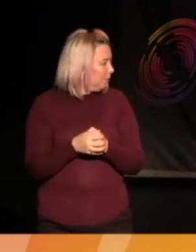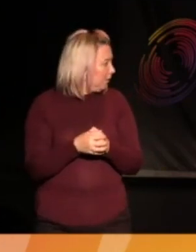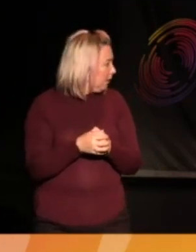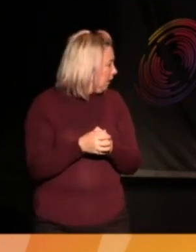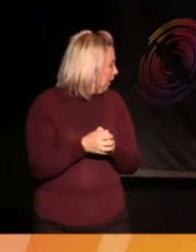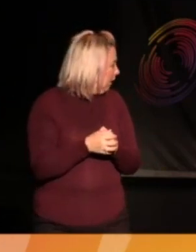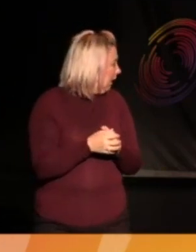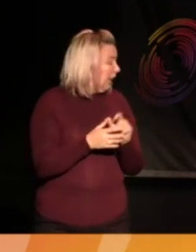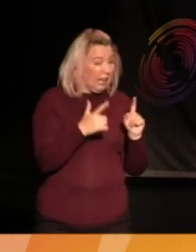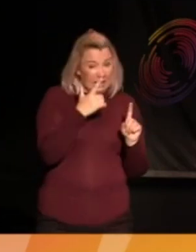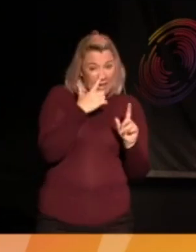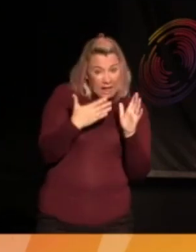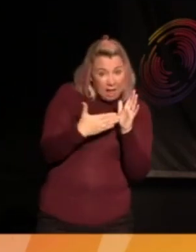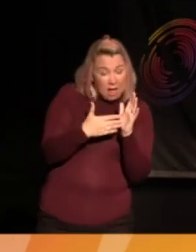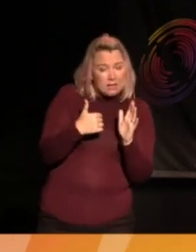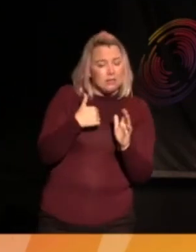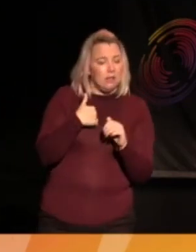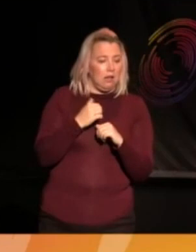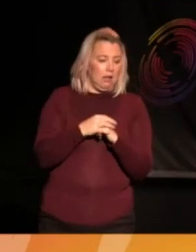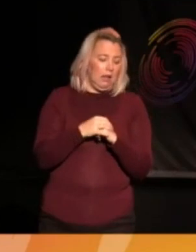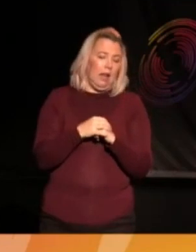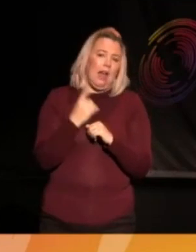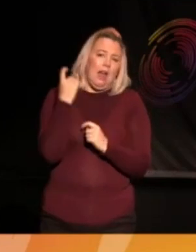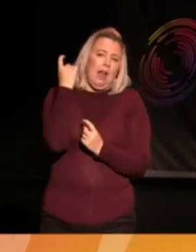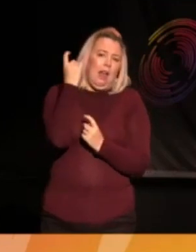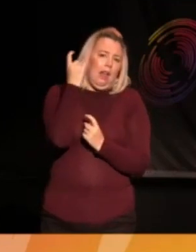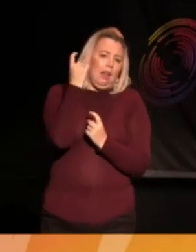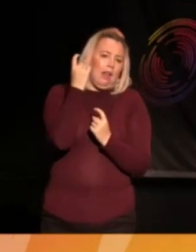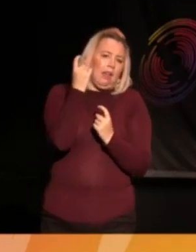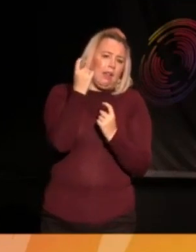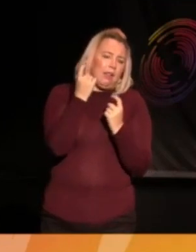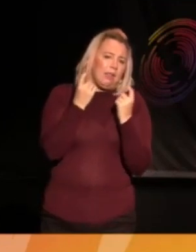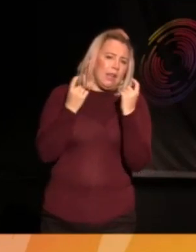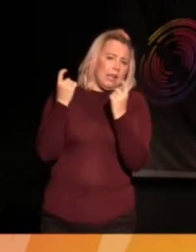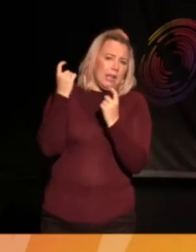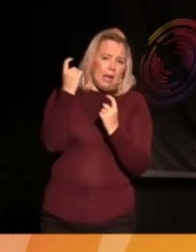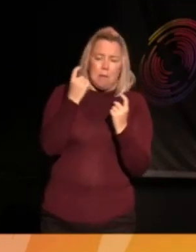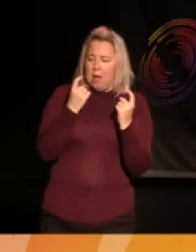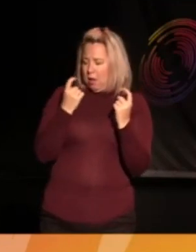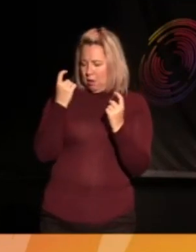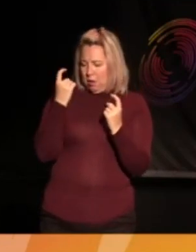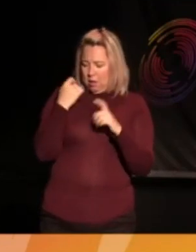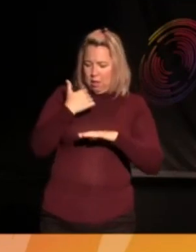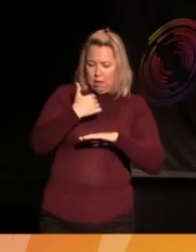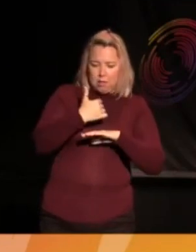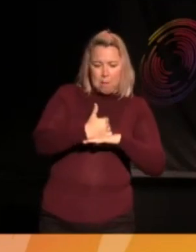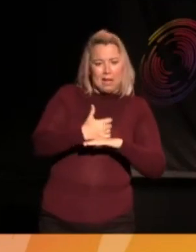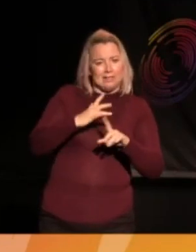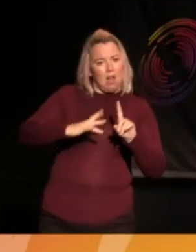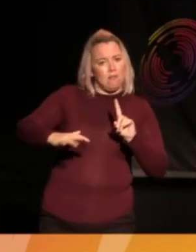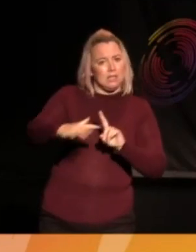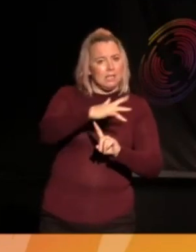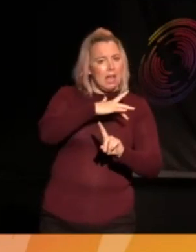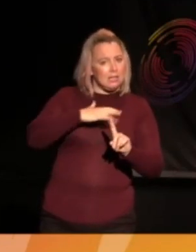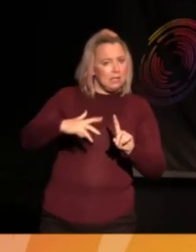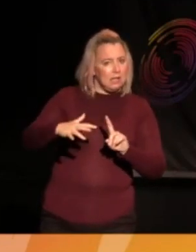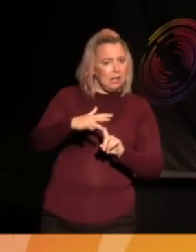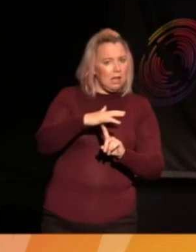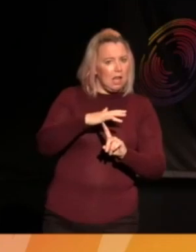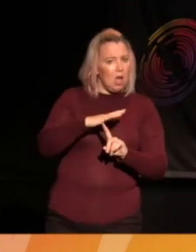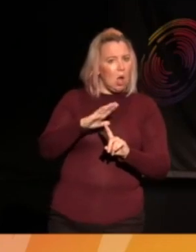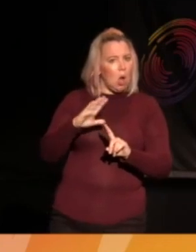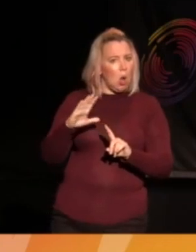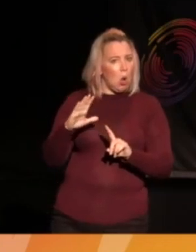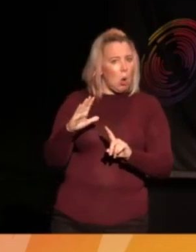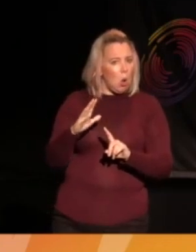add as well, like thinking about the basis of our society as well, the basis of our society is that all of our